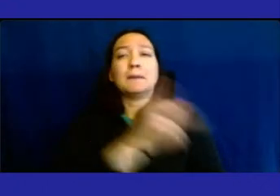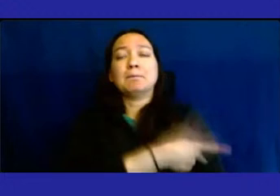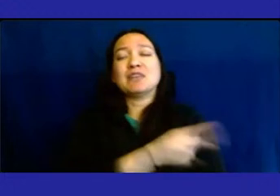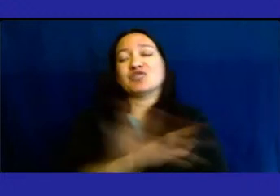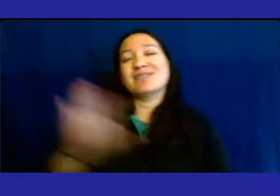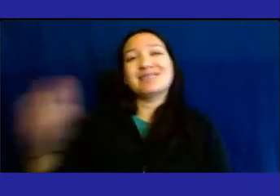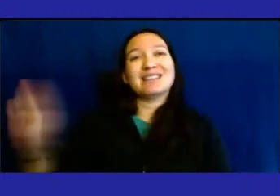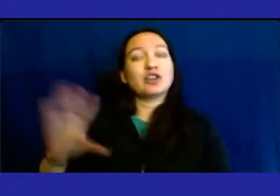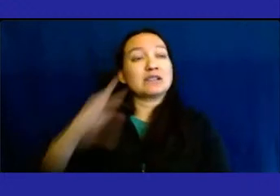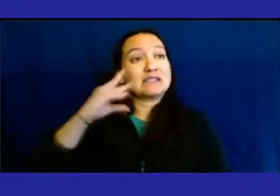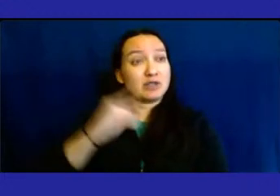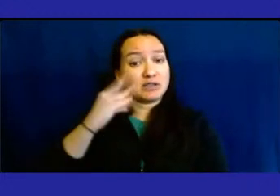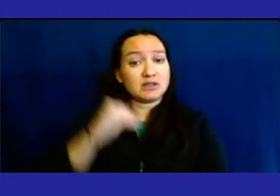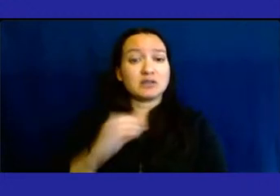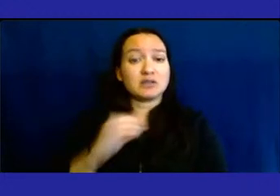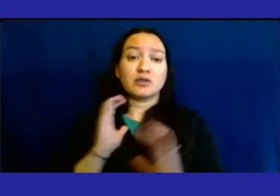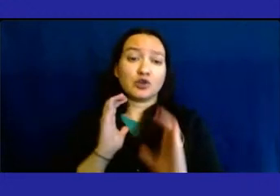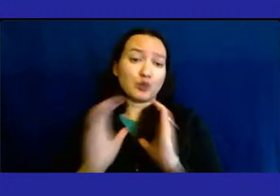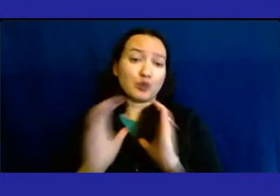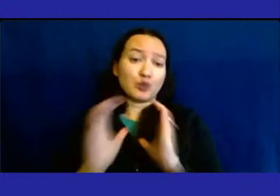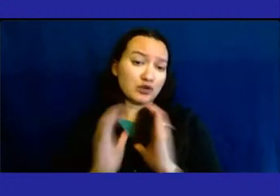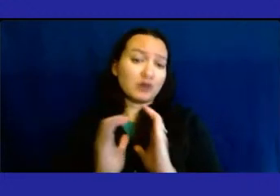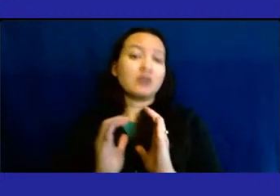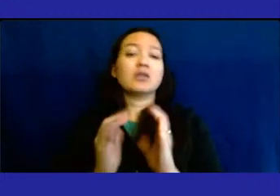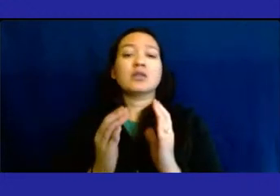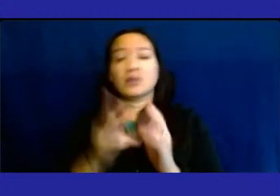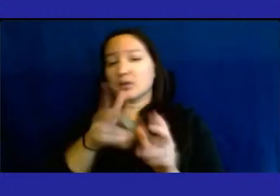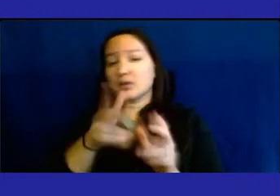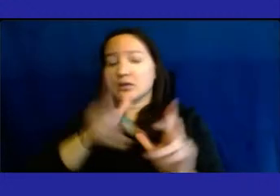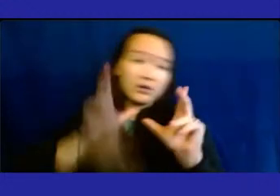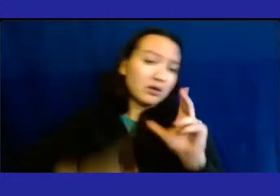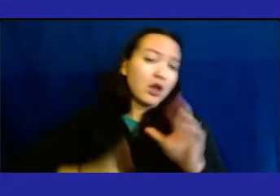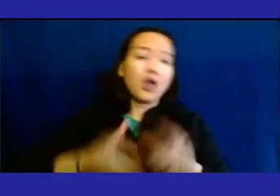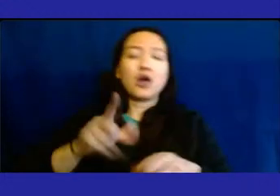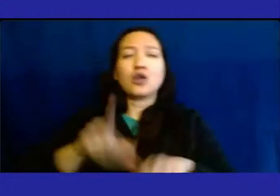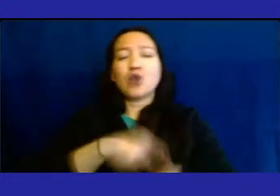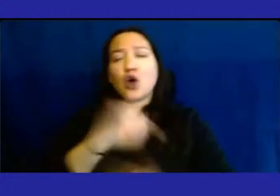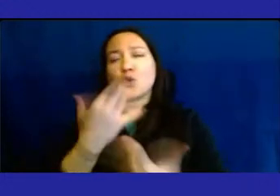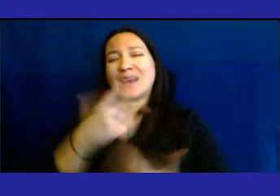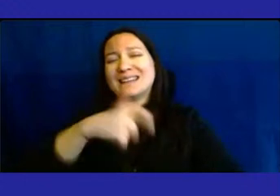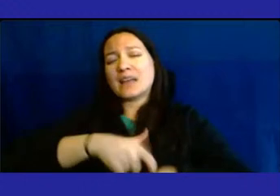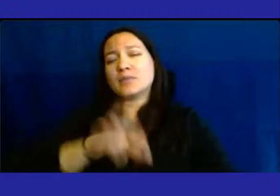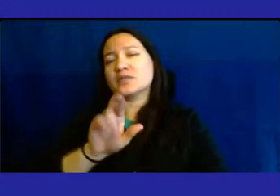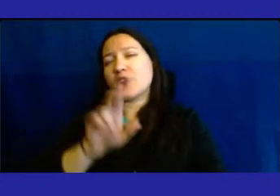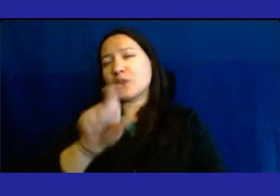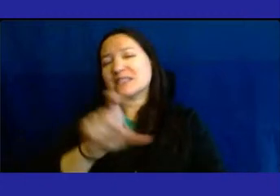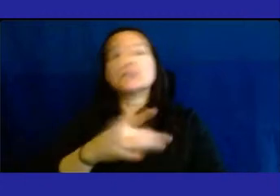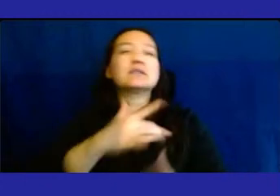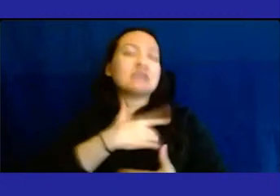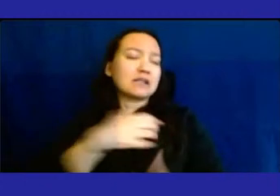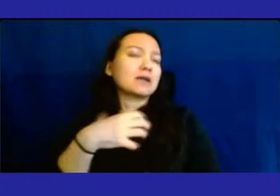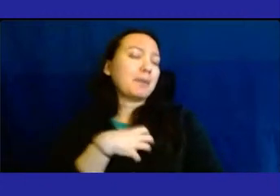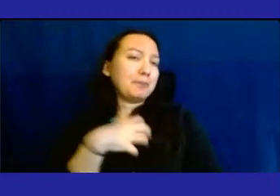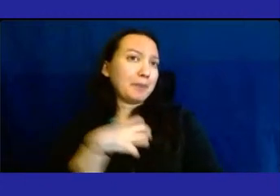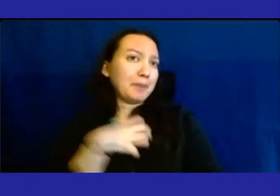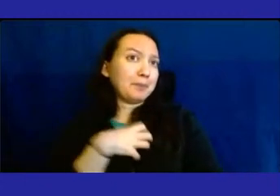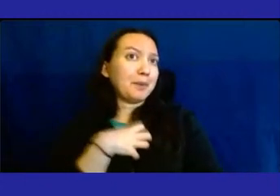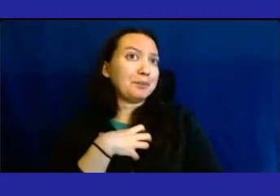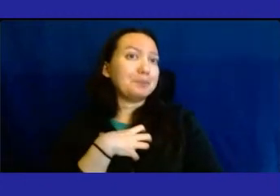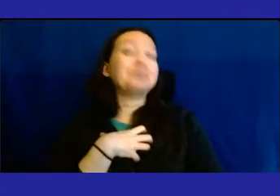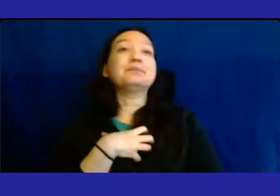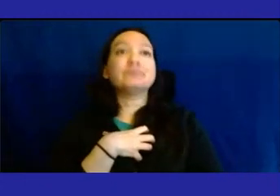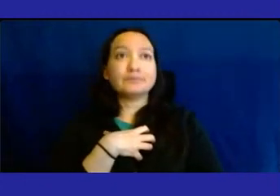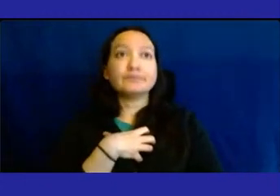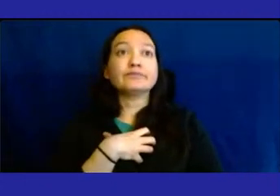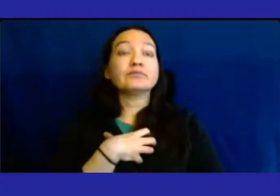Poor communication, lost property, and long wait times at our pharmacy are the most frequent complaints. We are working